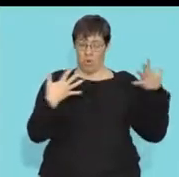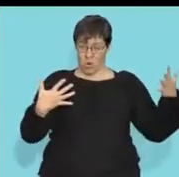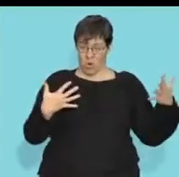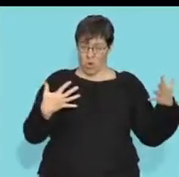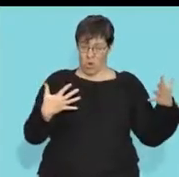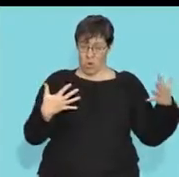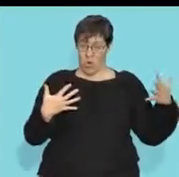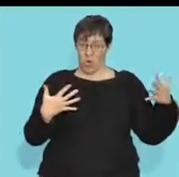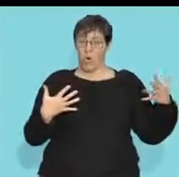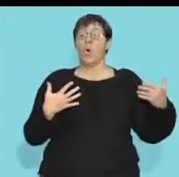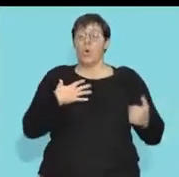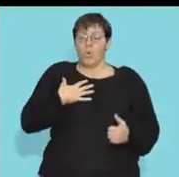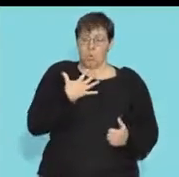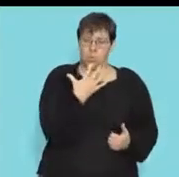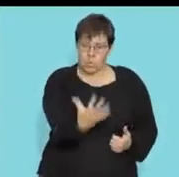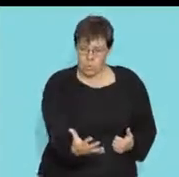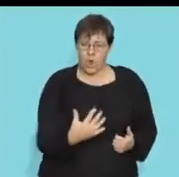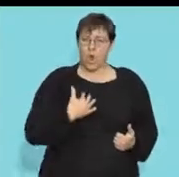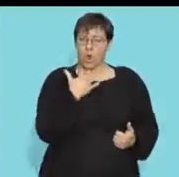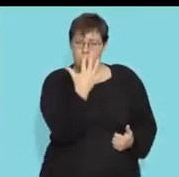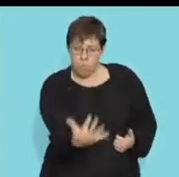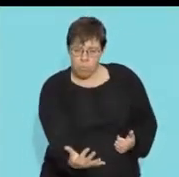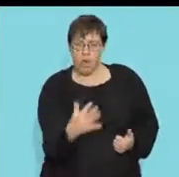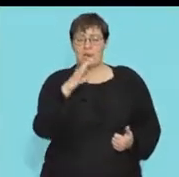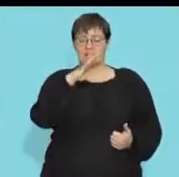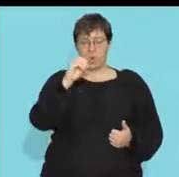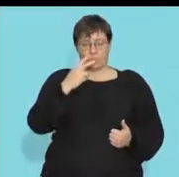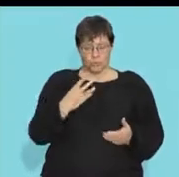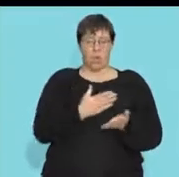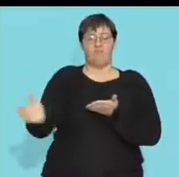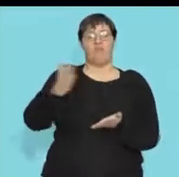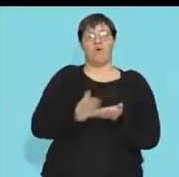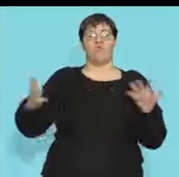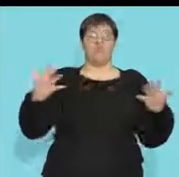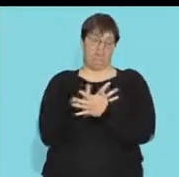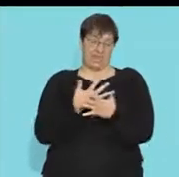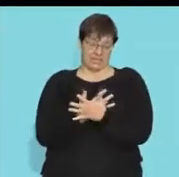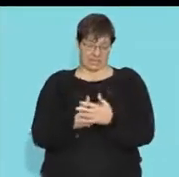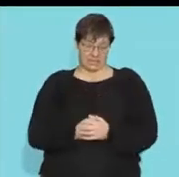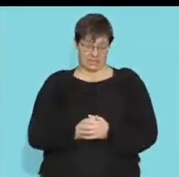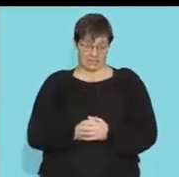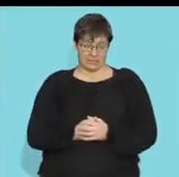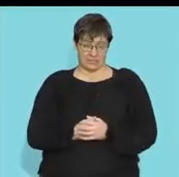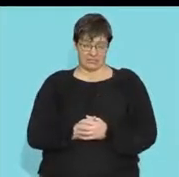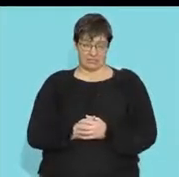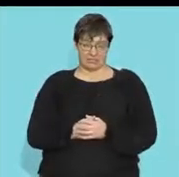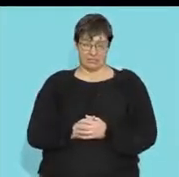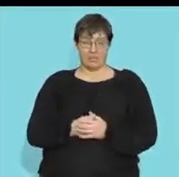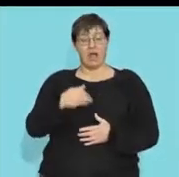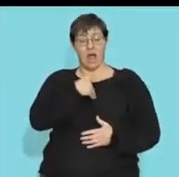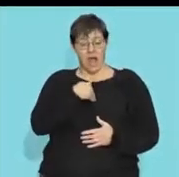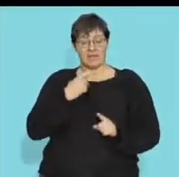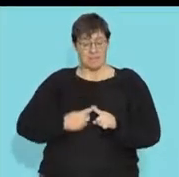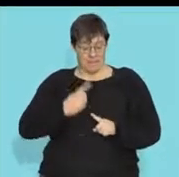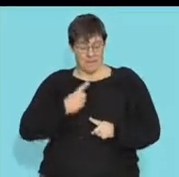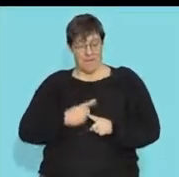oxygen and i'm getting my carbon dioxide out faster so when my